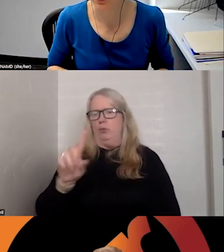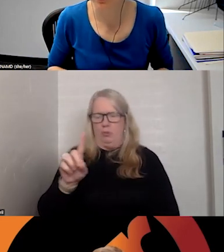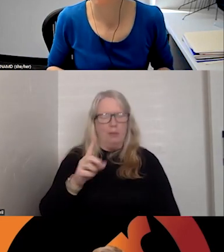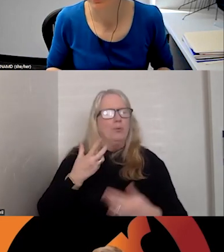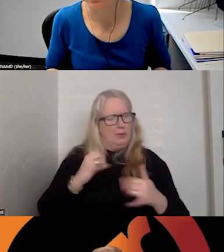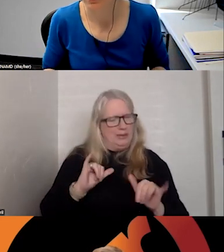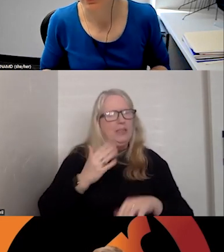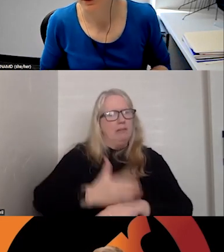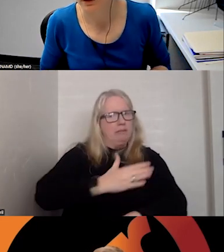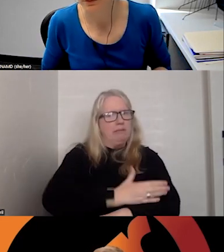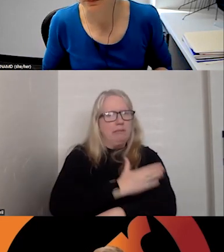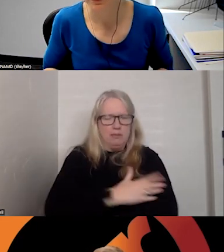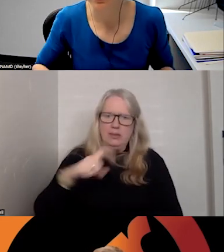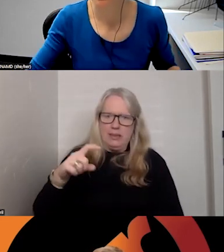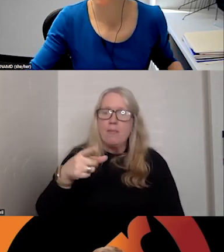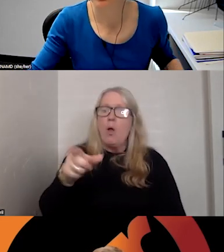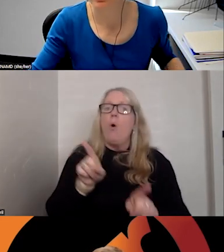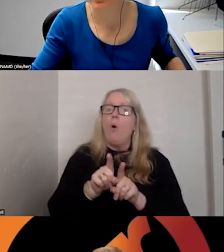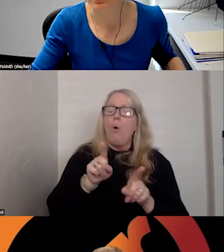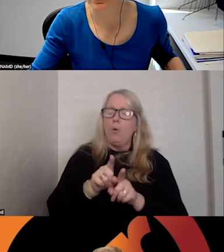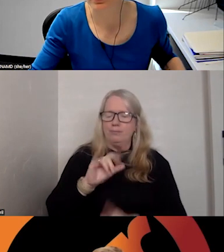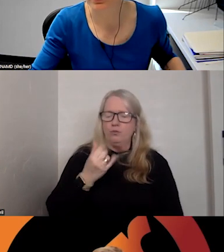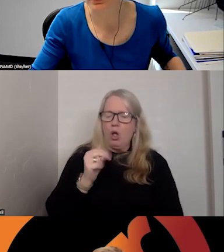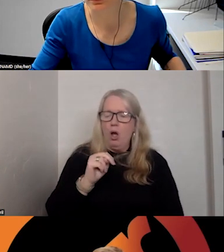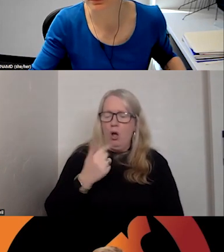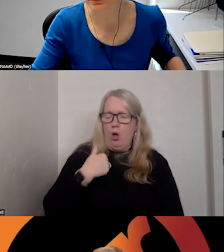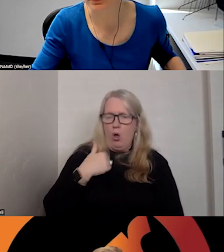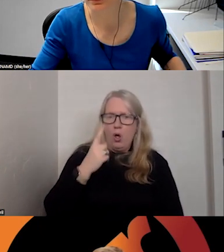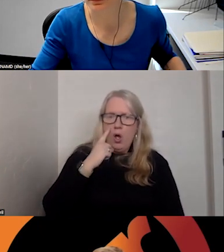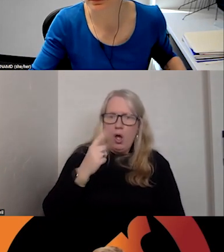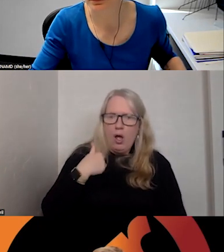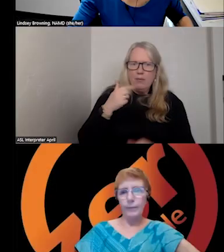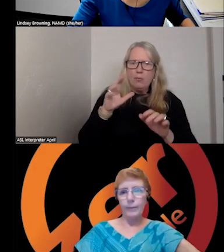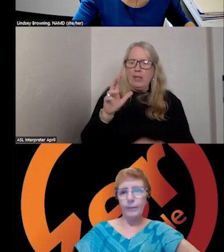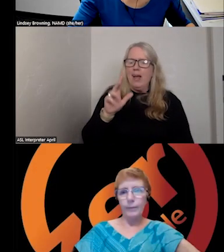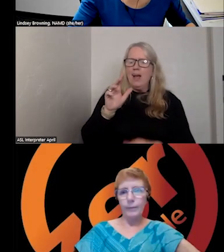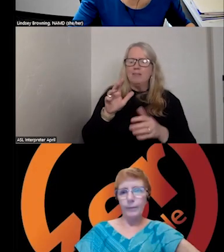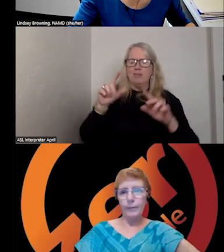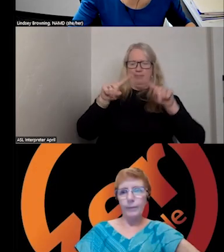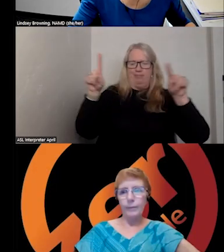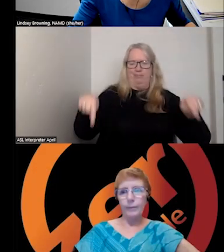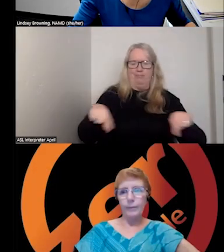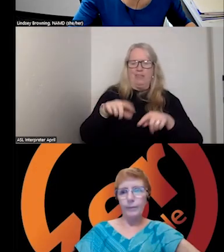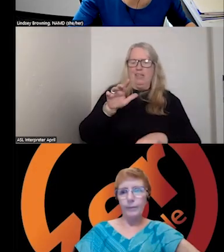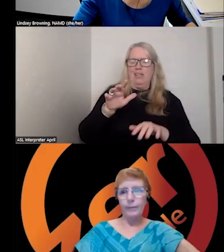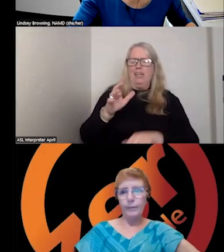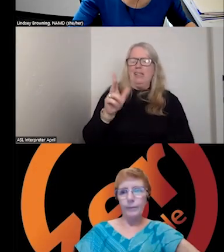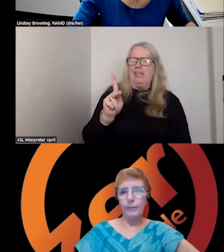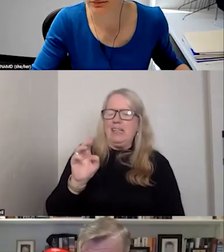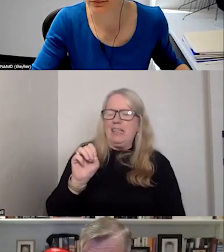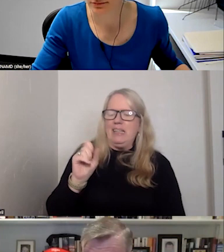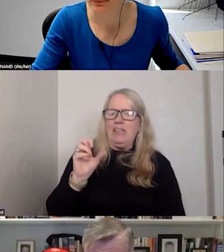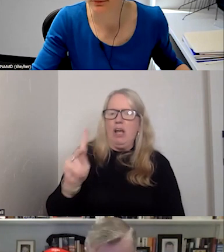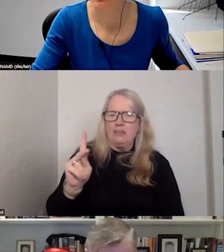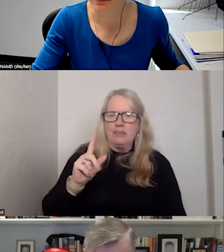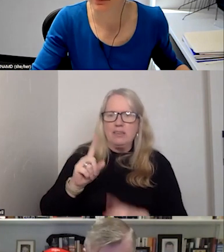long way to go. We also have kiosks for the one, a standing permanent phone